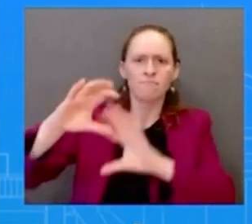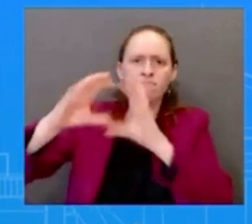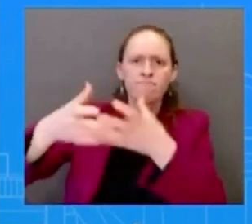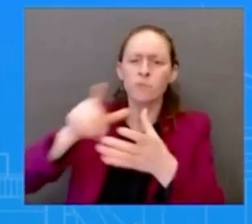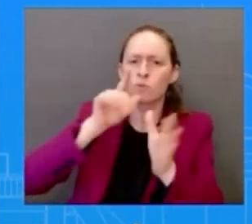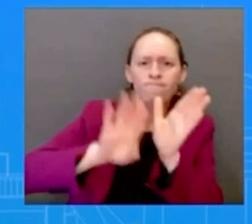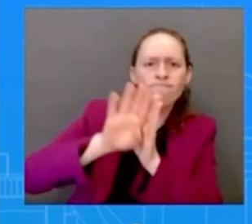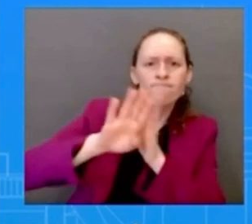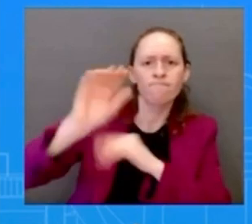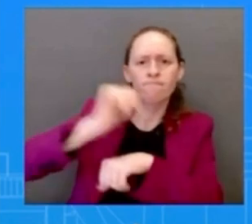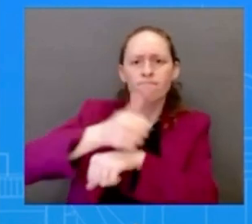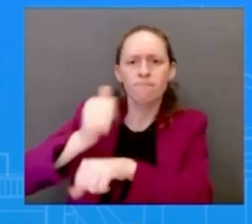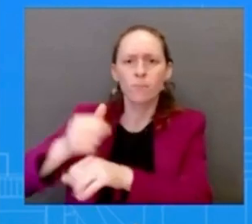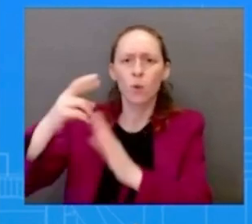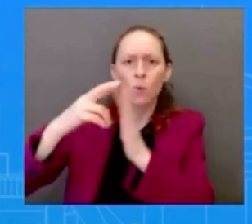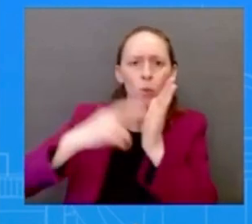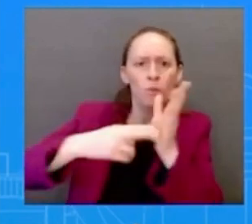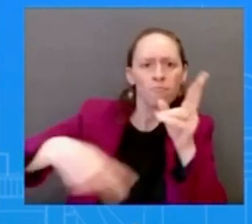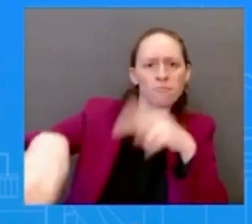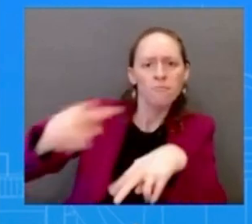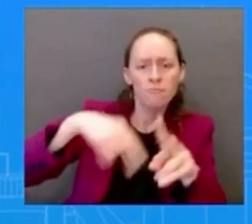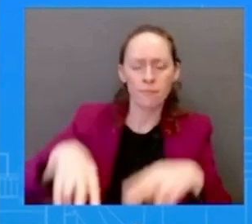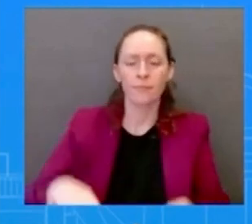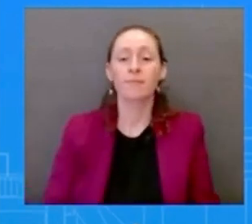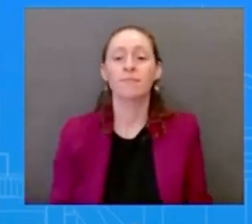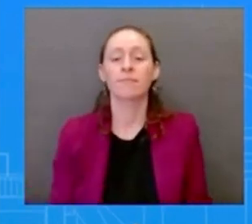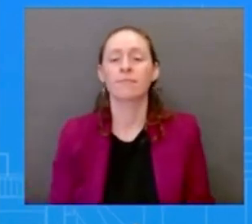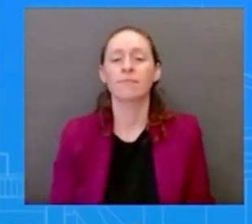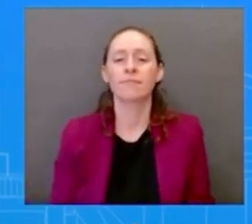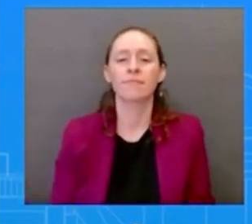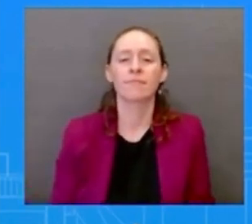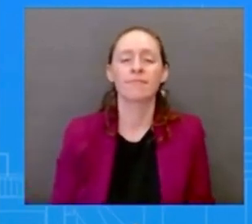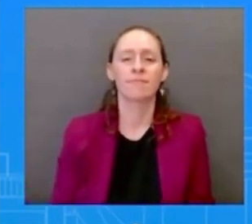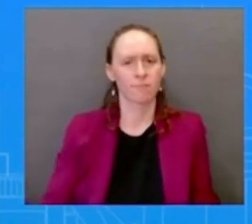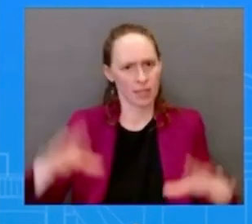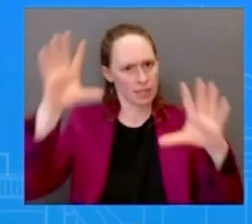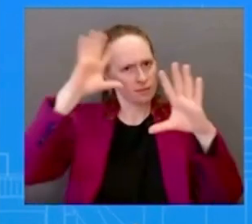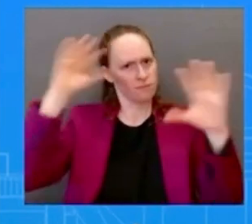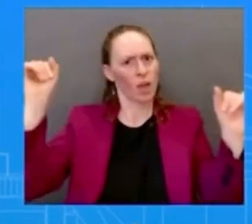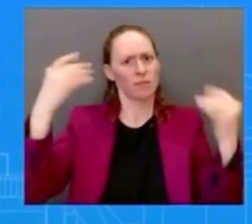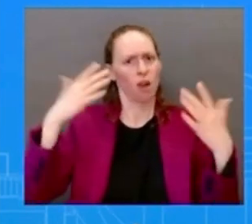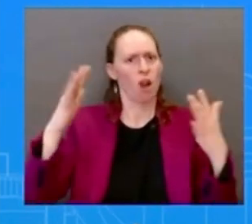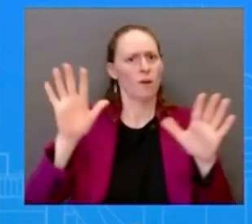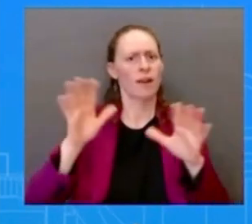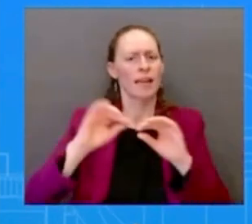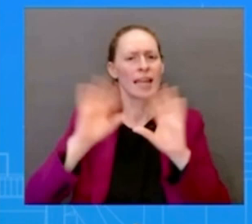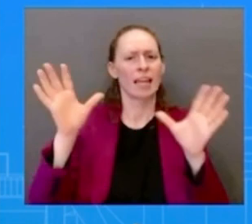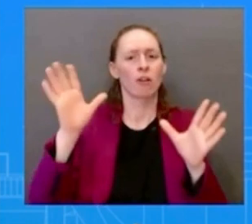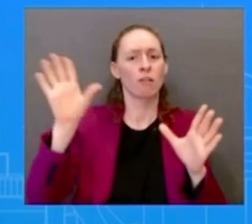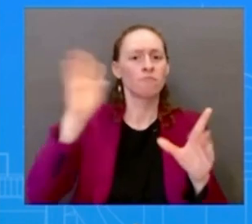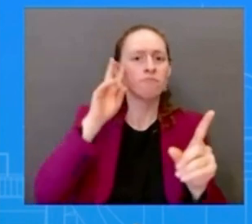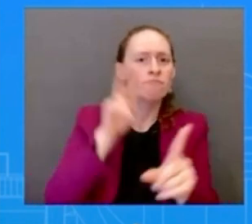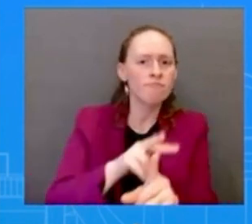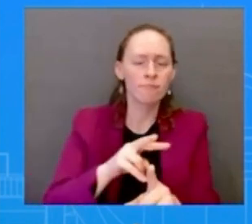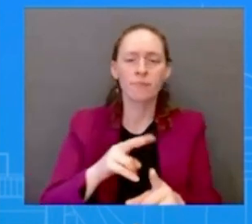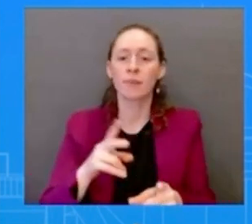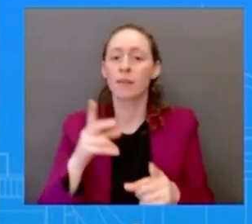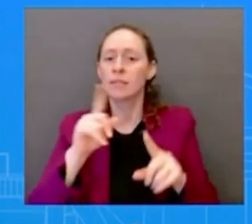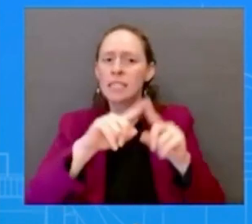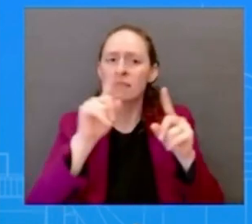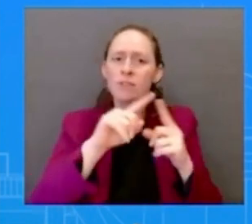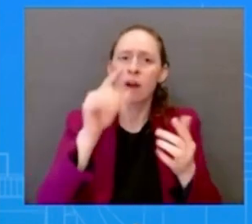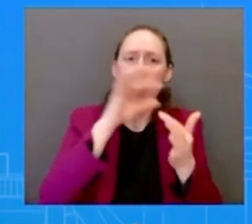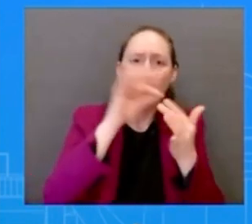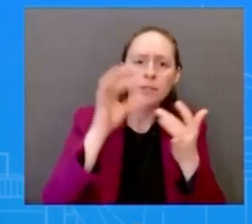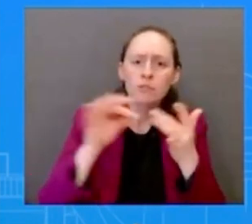actions that he did over the weekend remember he directed his treasury secretary and the nsc director to come up with a plan on